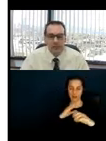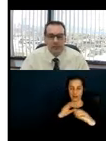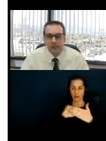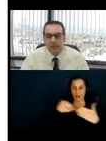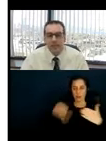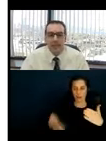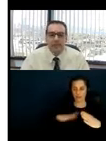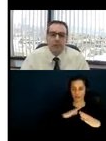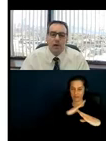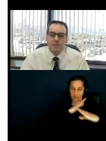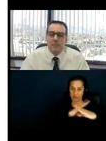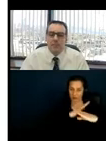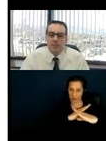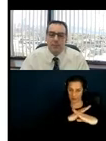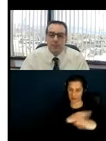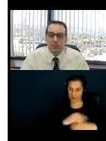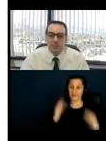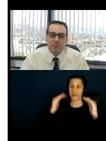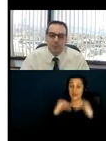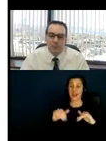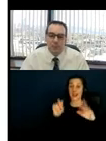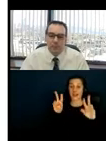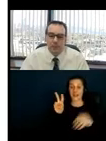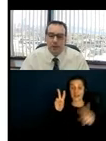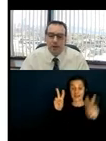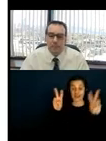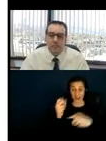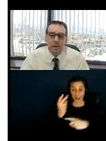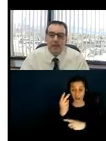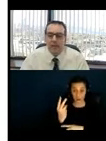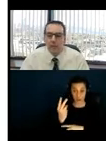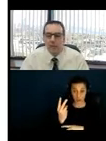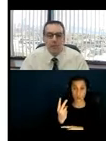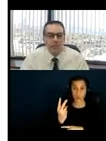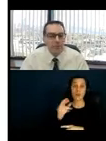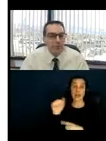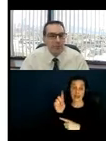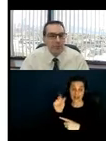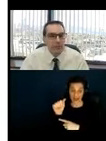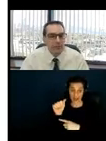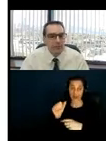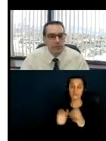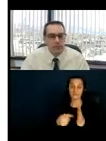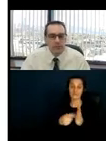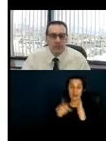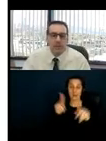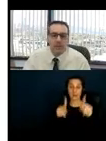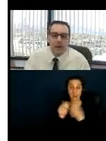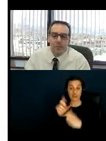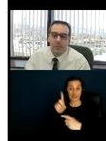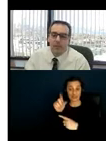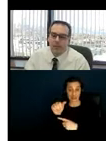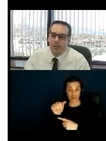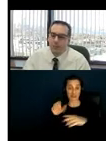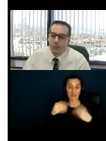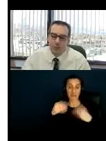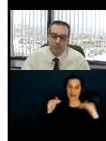and Title II of the ADA requires that people with disabilities are provided an equal opportunity to participate in a public entity's